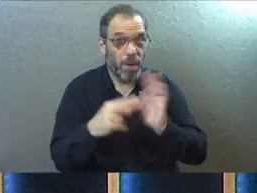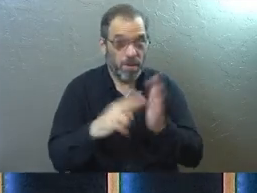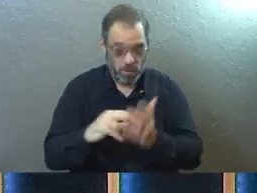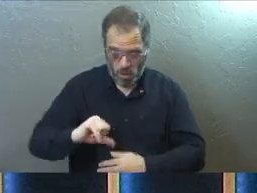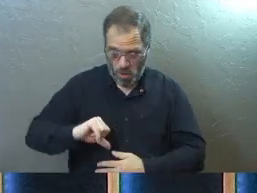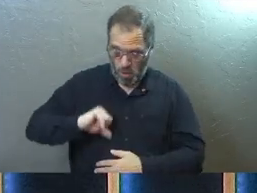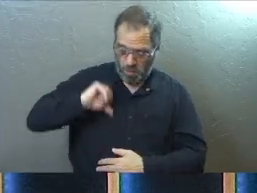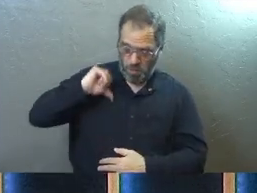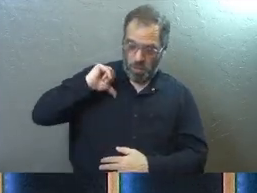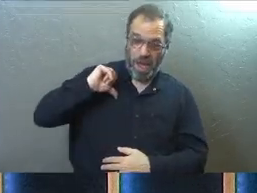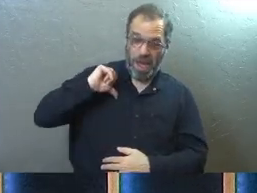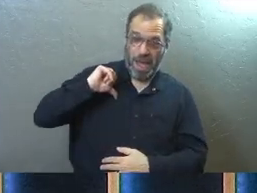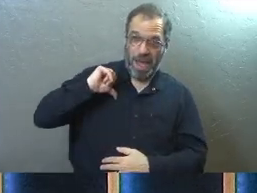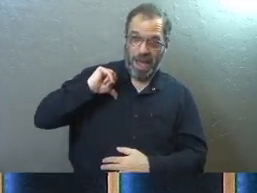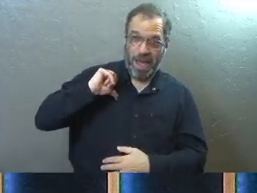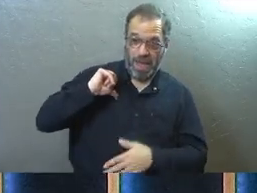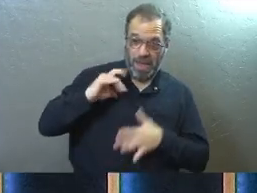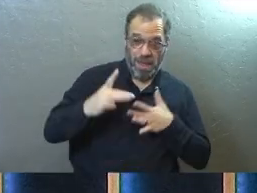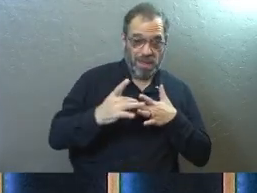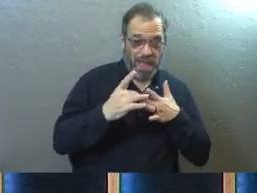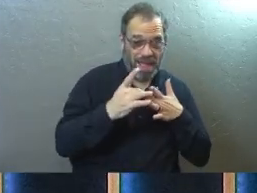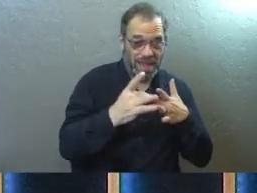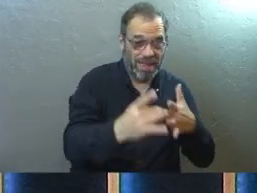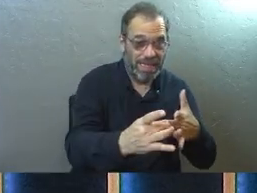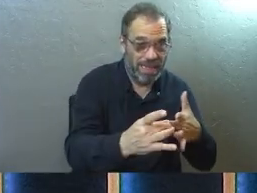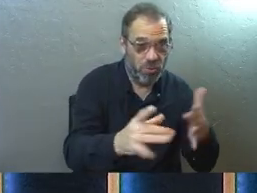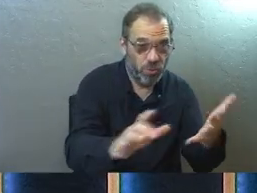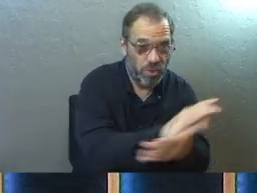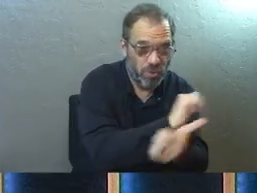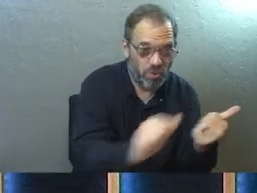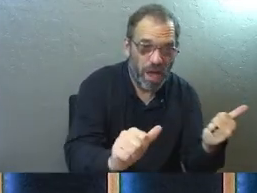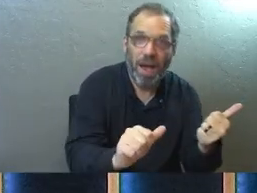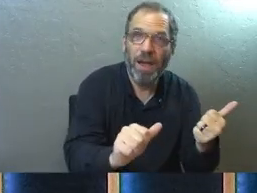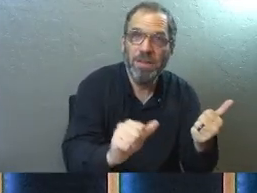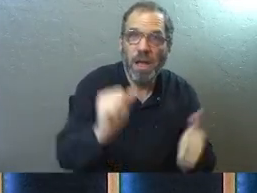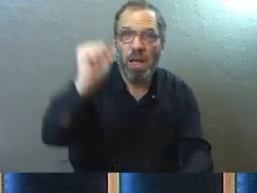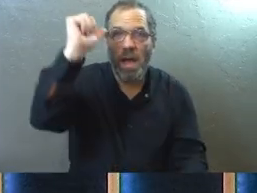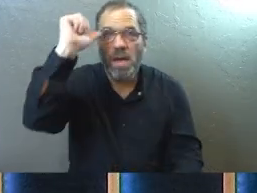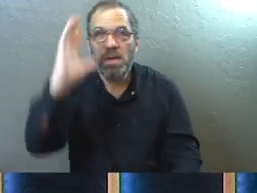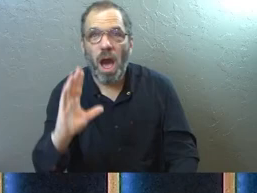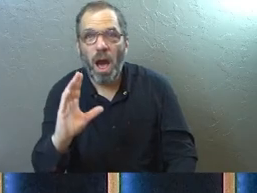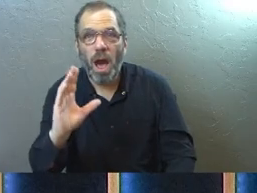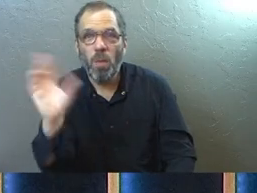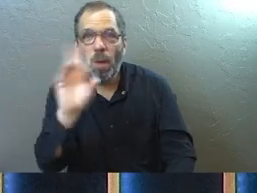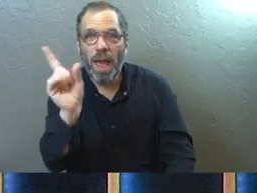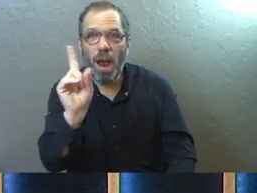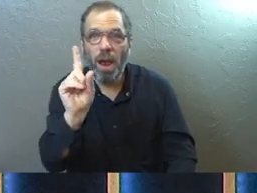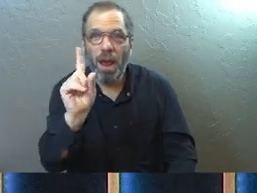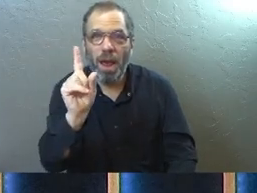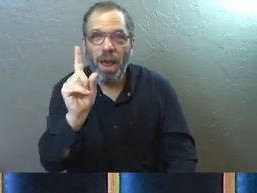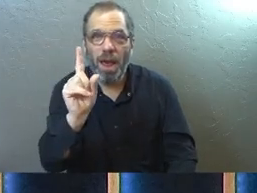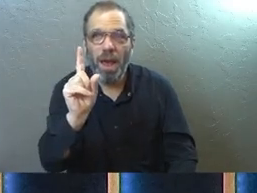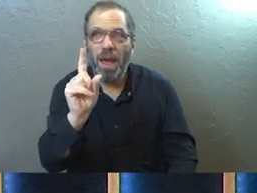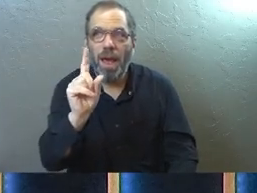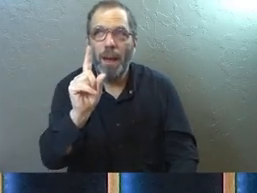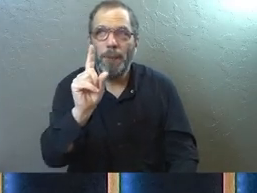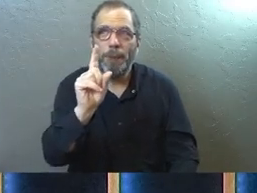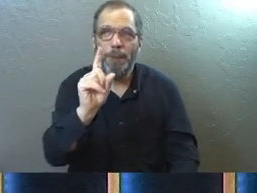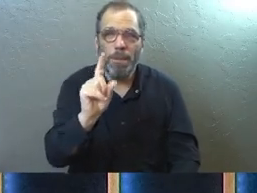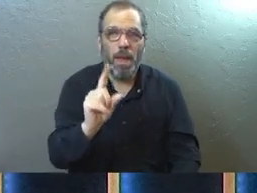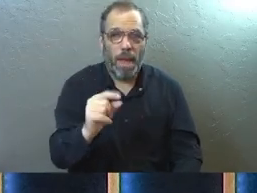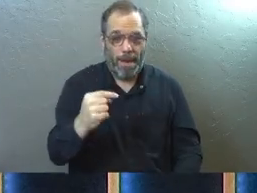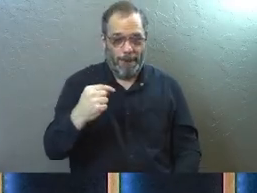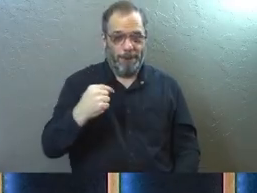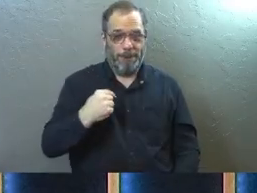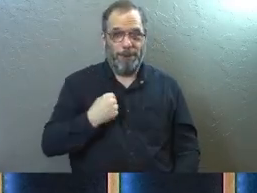if pride is the thing that is leaving your soul off a cliff of destruction, guess where a loving God is going to put himself. He's going to stand